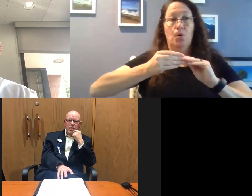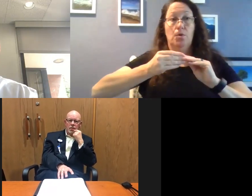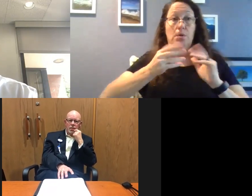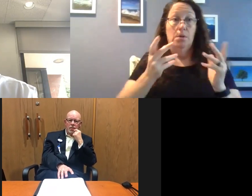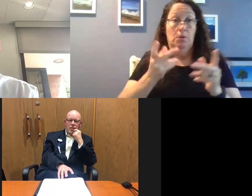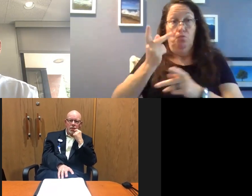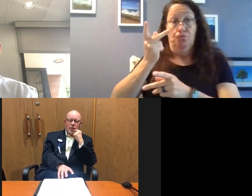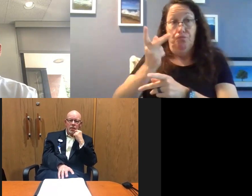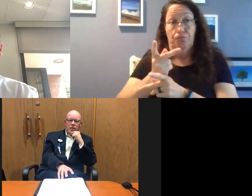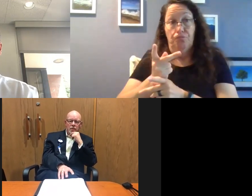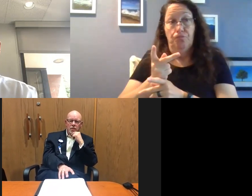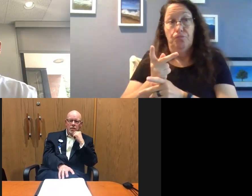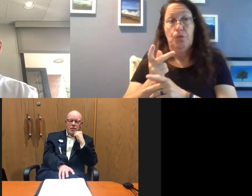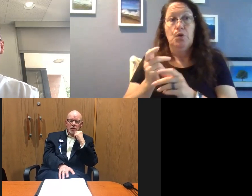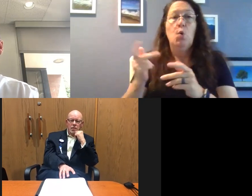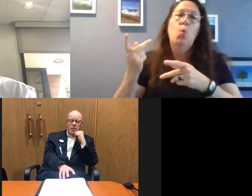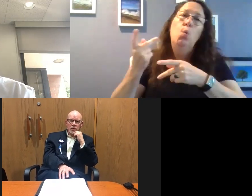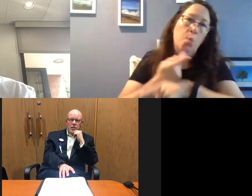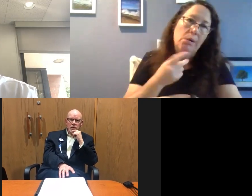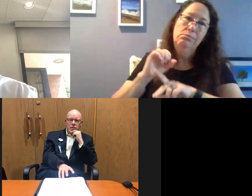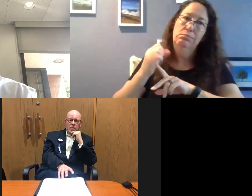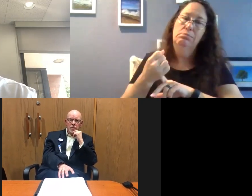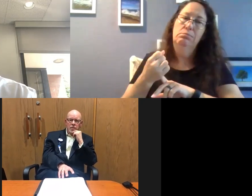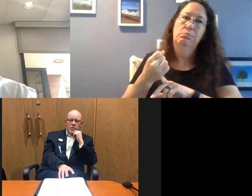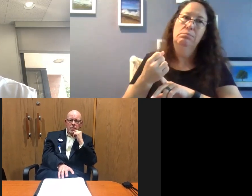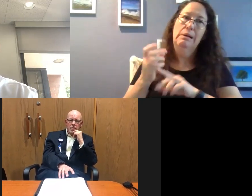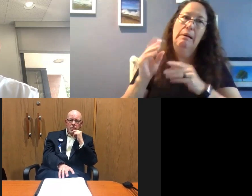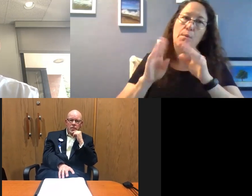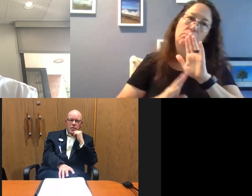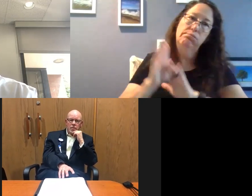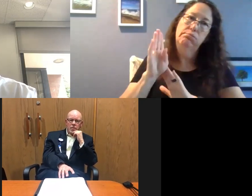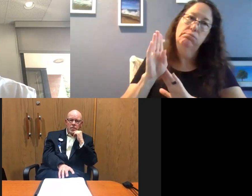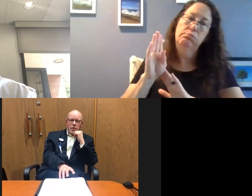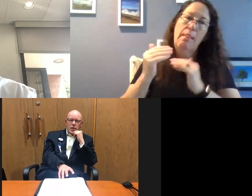for the, the most worst case scenario surge of these kind of patients.